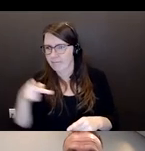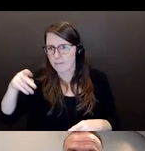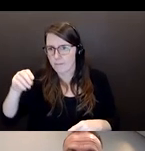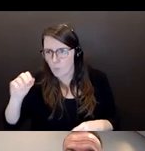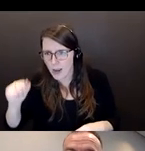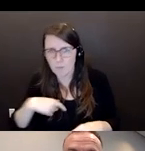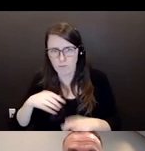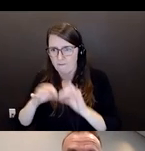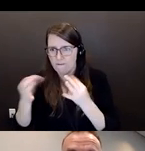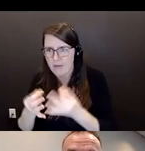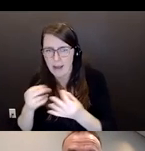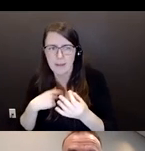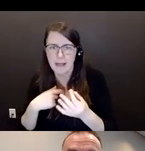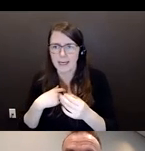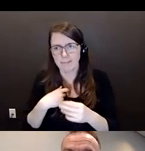call the police on these issues?